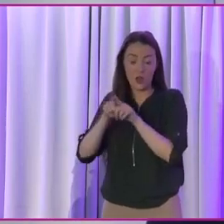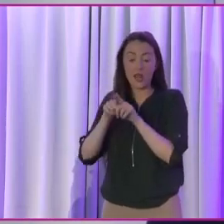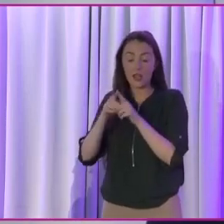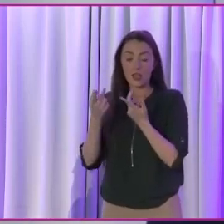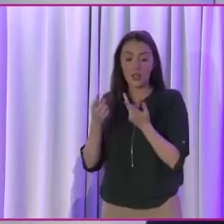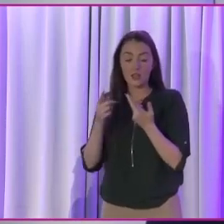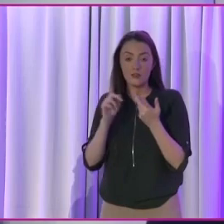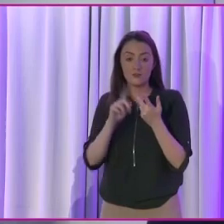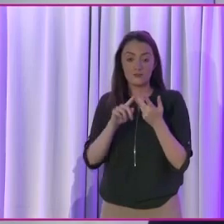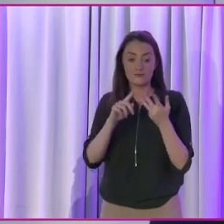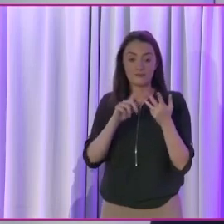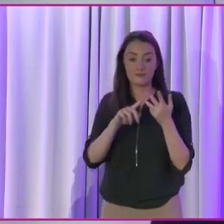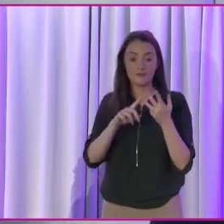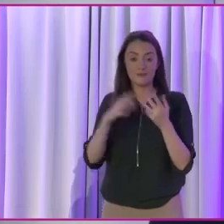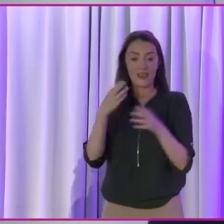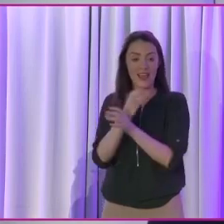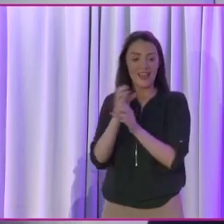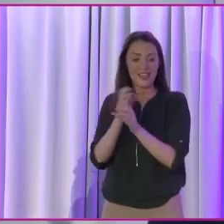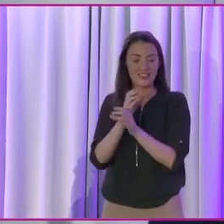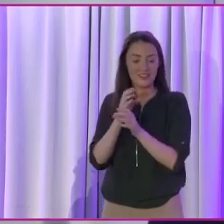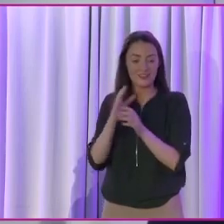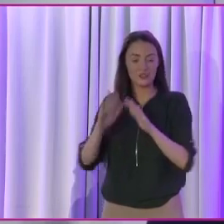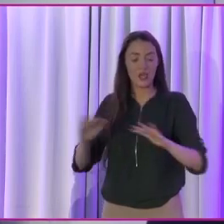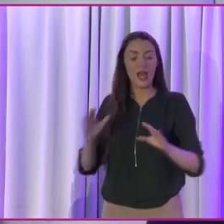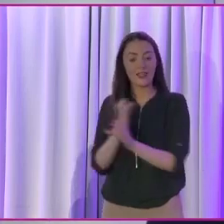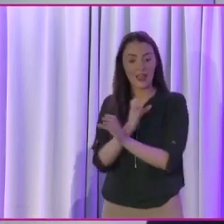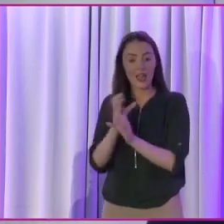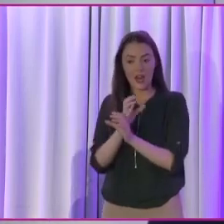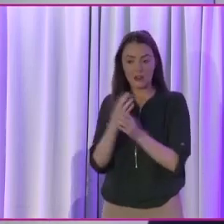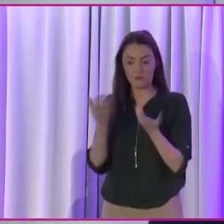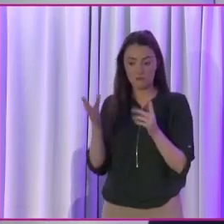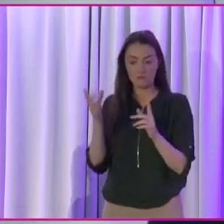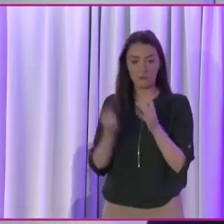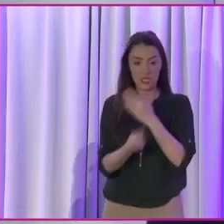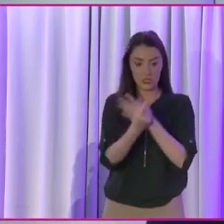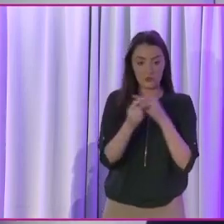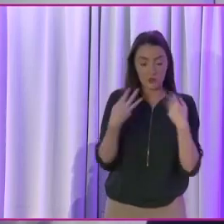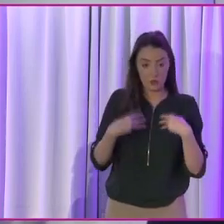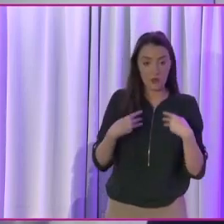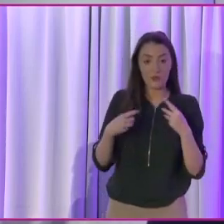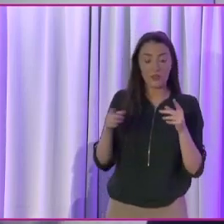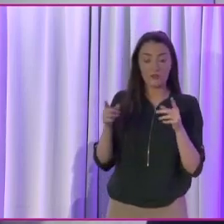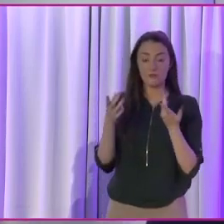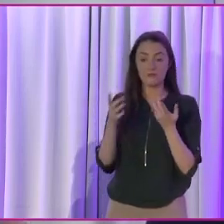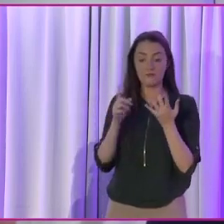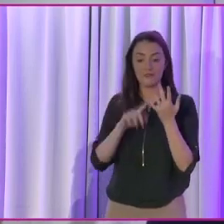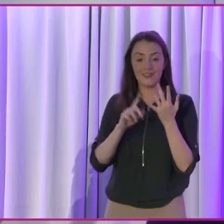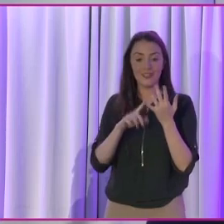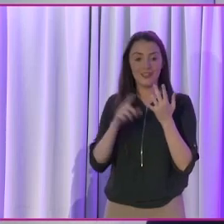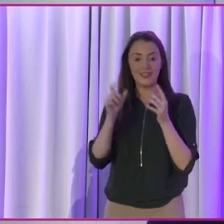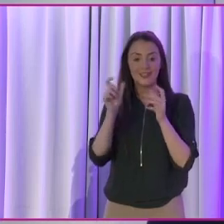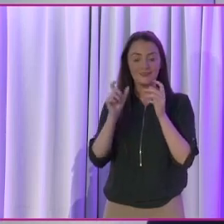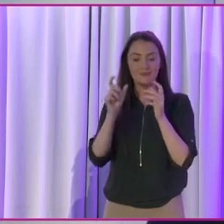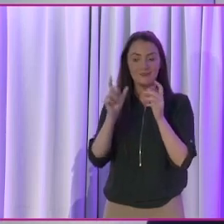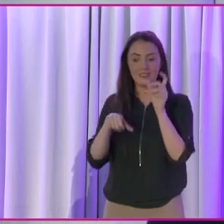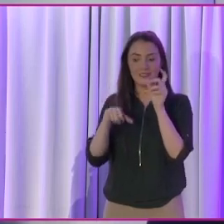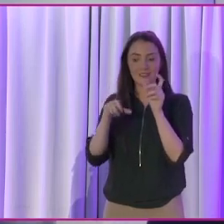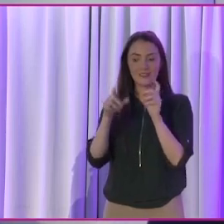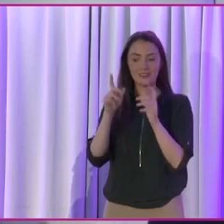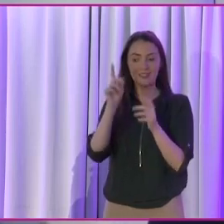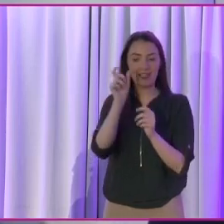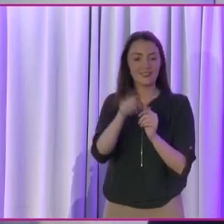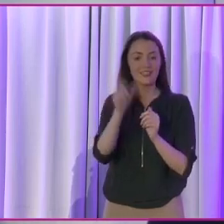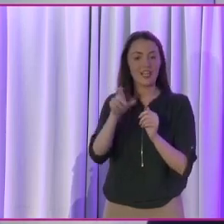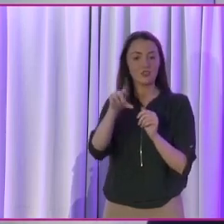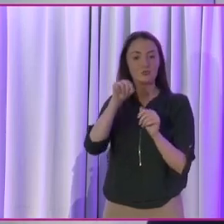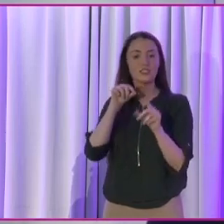backgrounds. Lack of childcare, very particular issue for women. And of course, candidate selection procedures. So as a result of